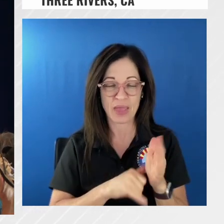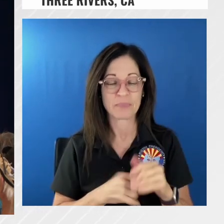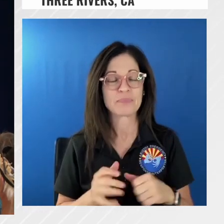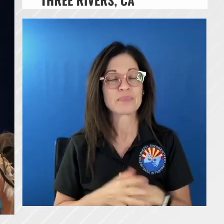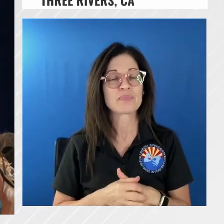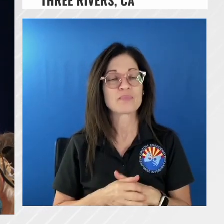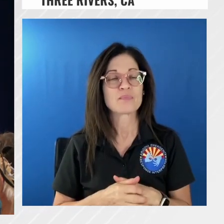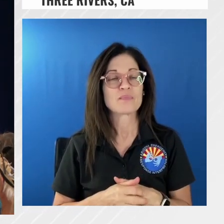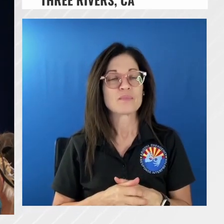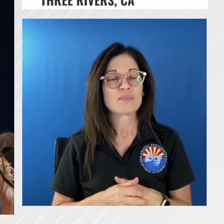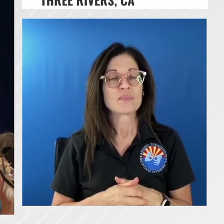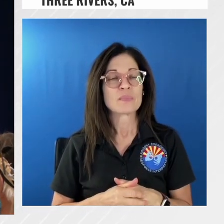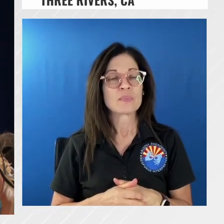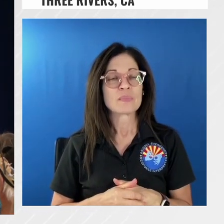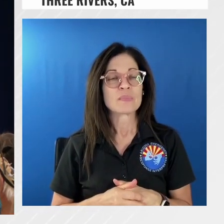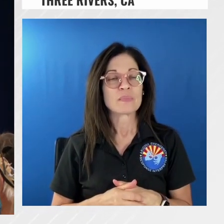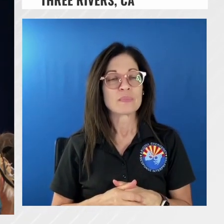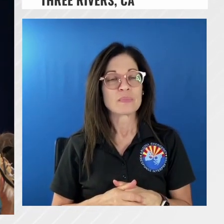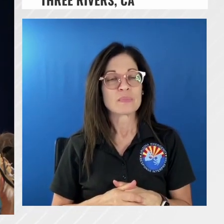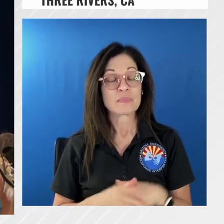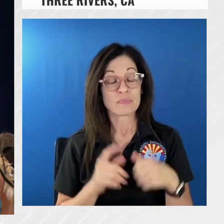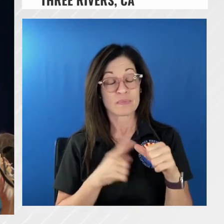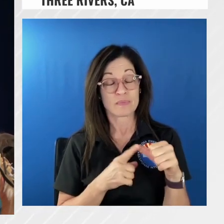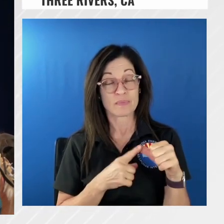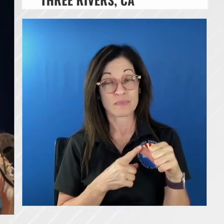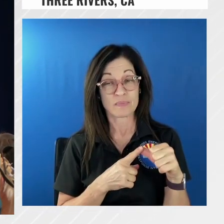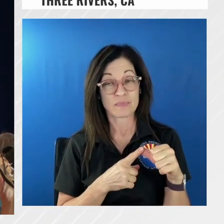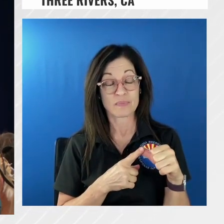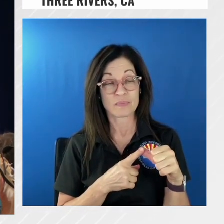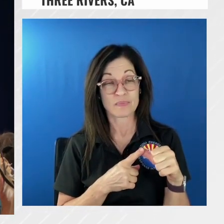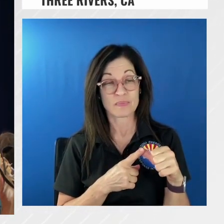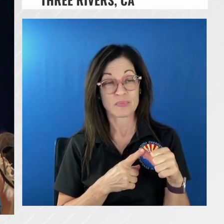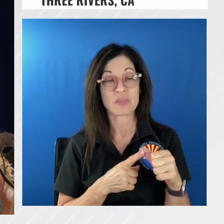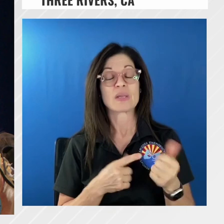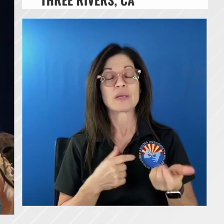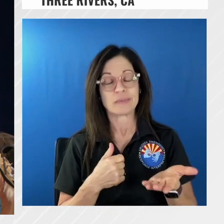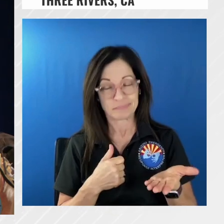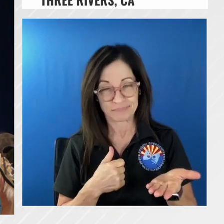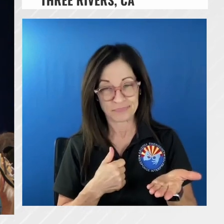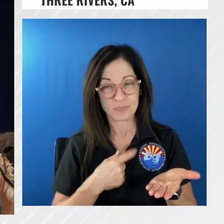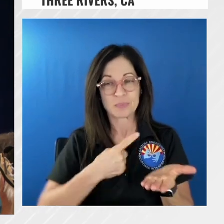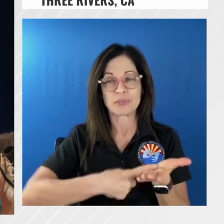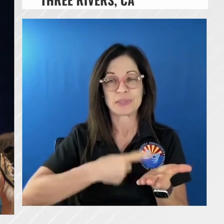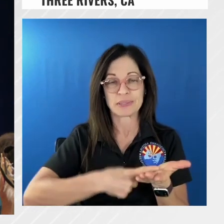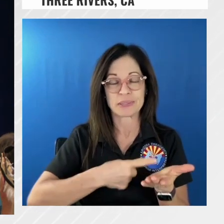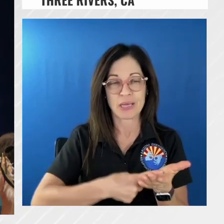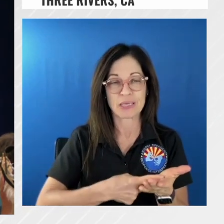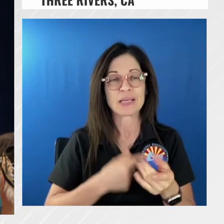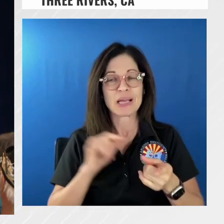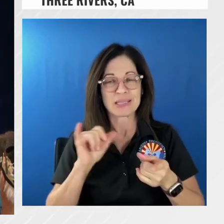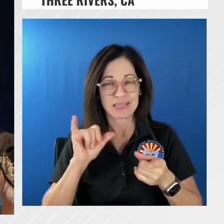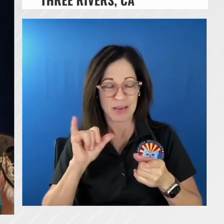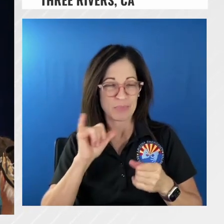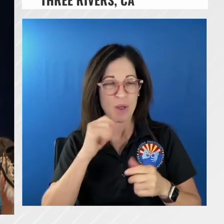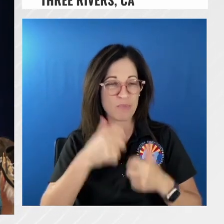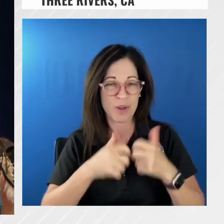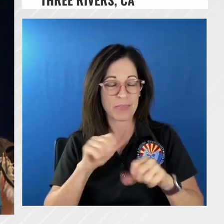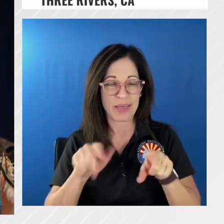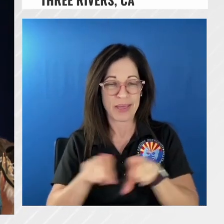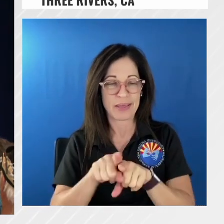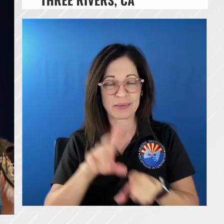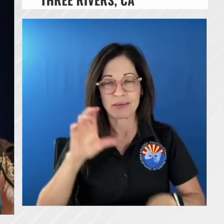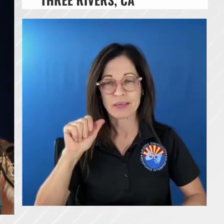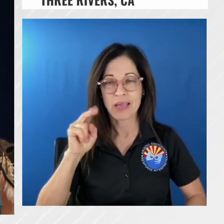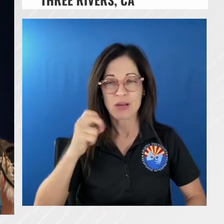that um we talked about it was our problem that we ran into in the kmp complex too sometimes the terrain is